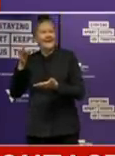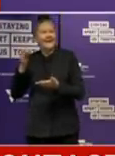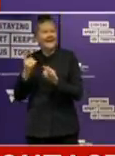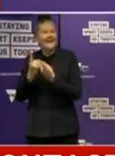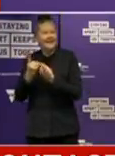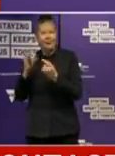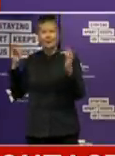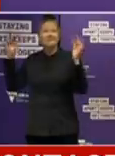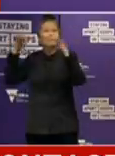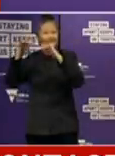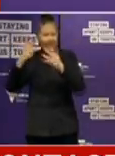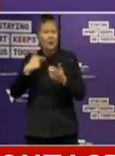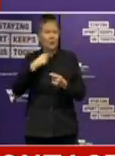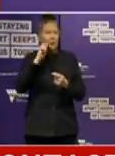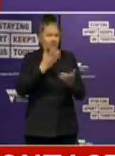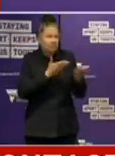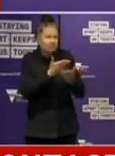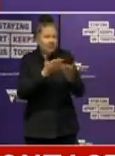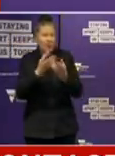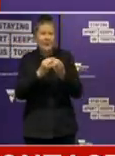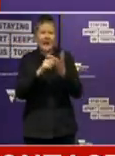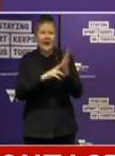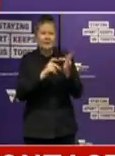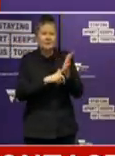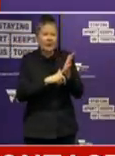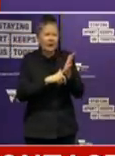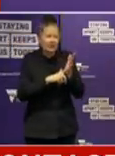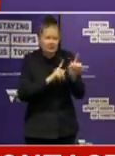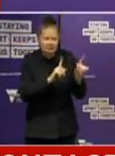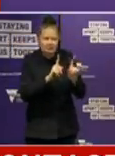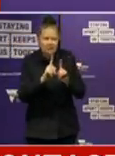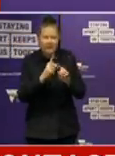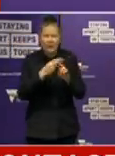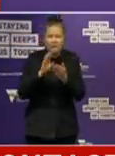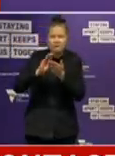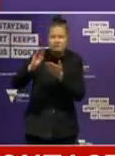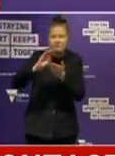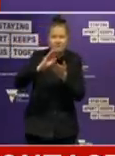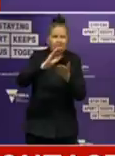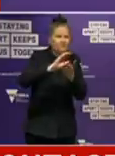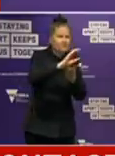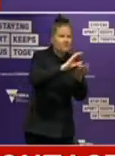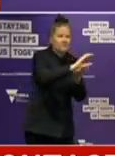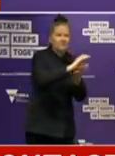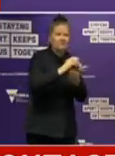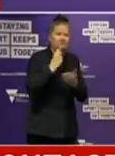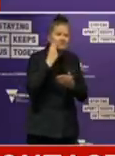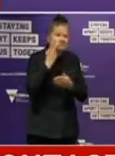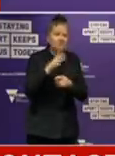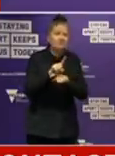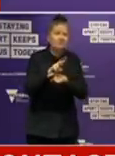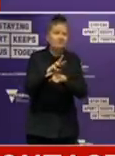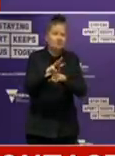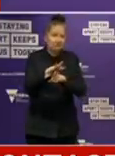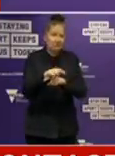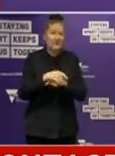CBD businesses to finalise the details of that grants program over the coming days and weeks. There will be another